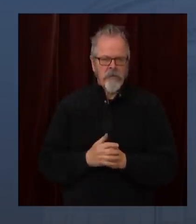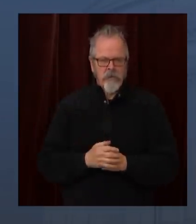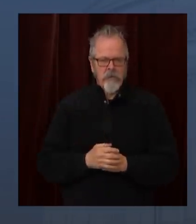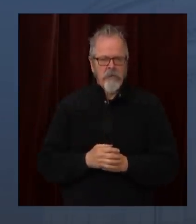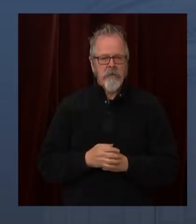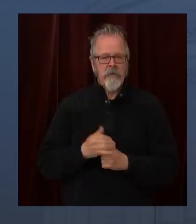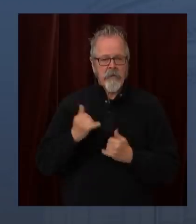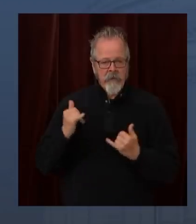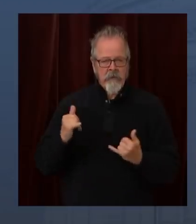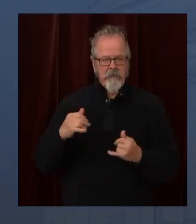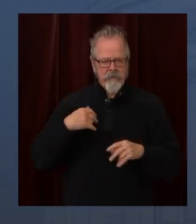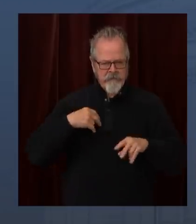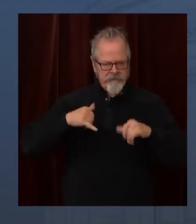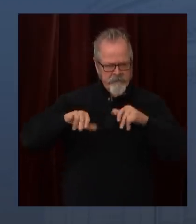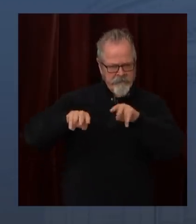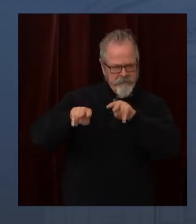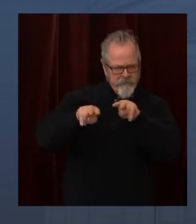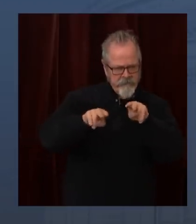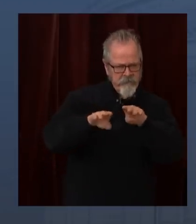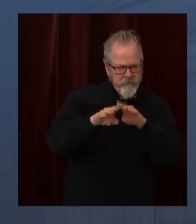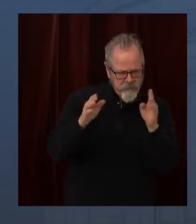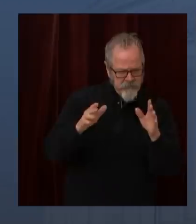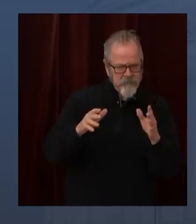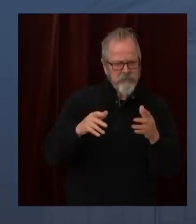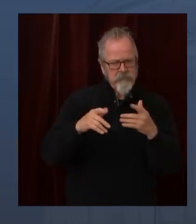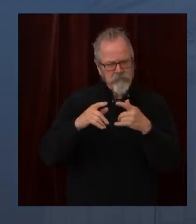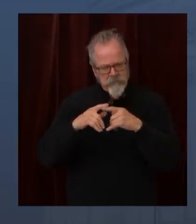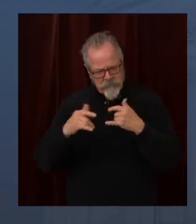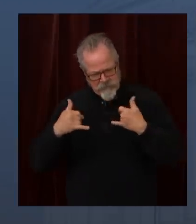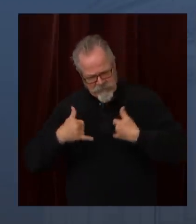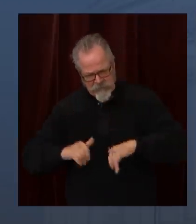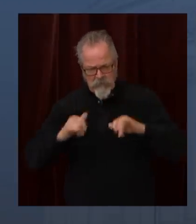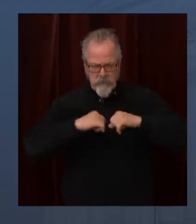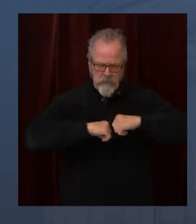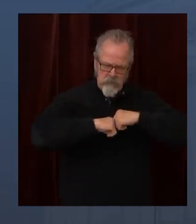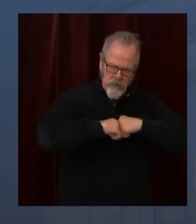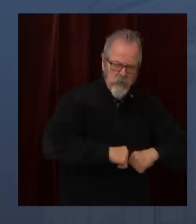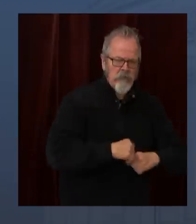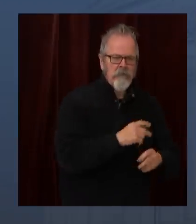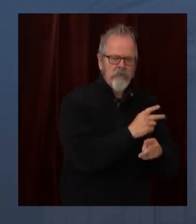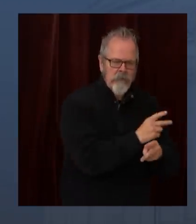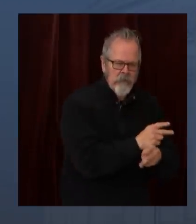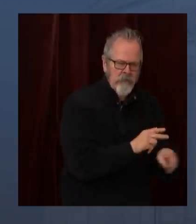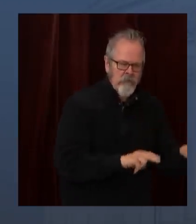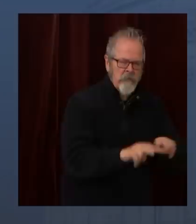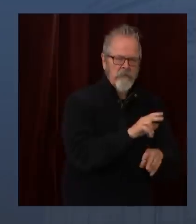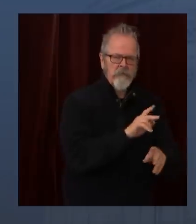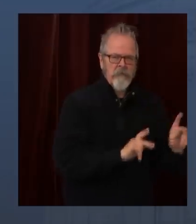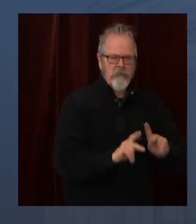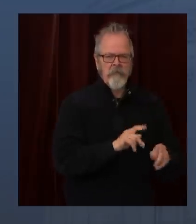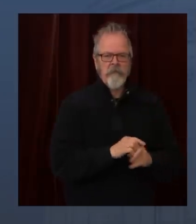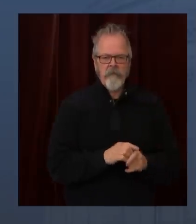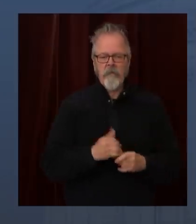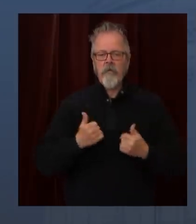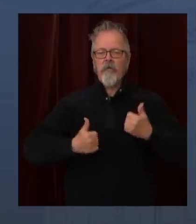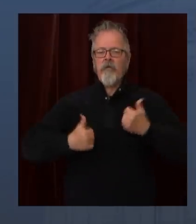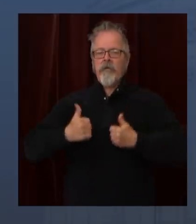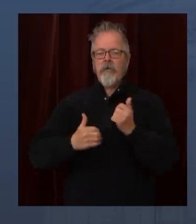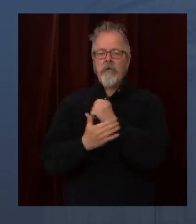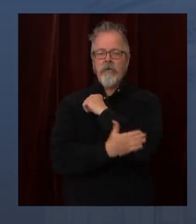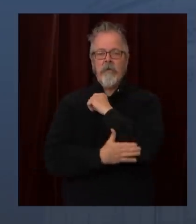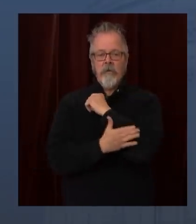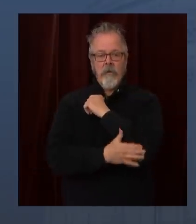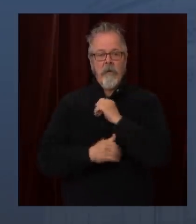eligible to apply for these variances now on the map are Spokane, Adams, Mason, Thurston, Lewis,